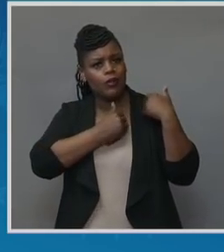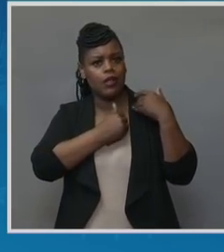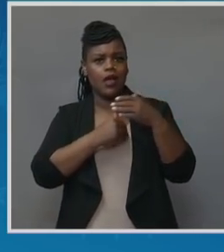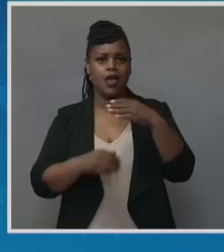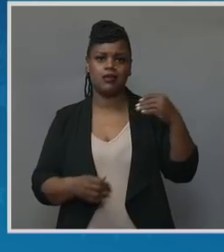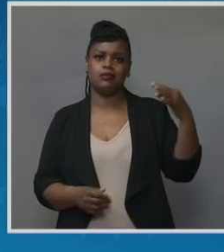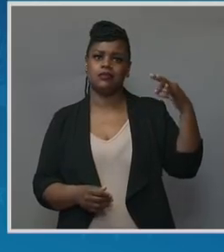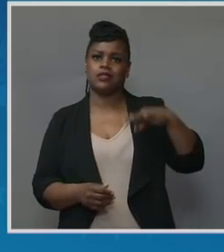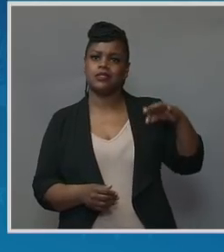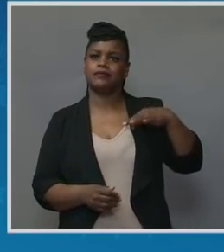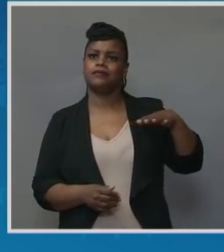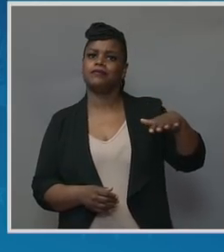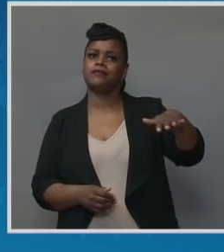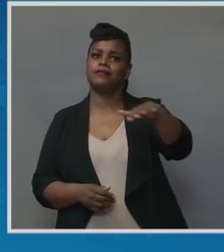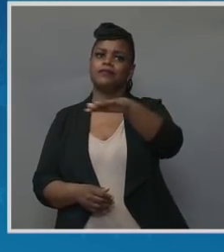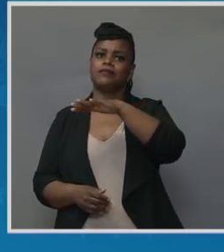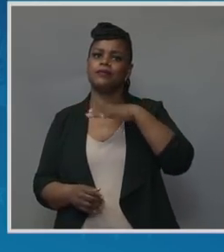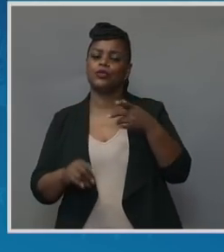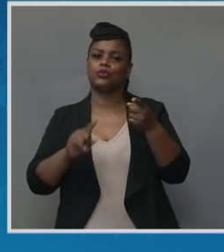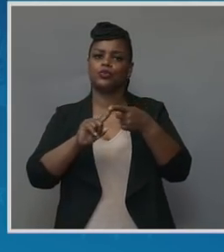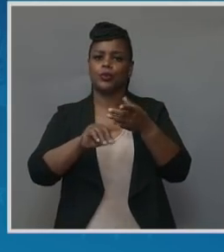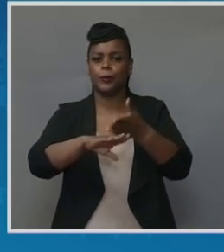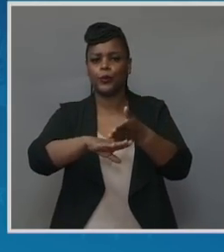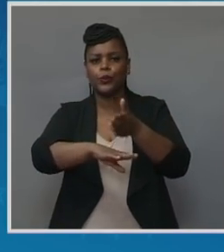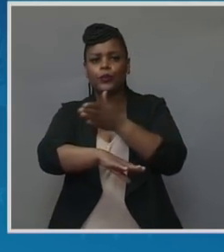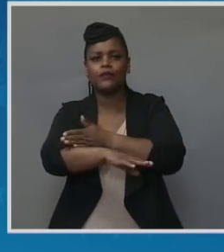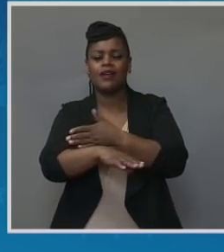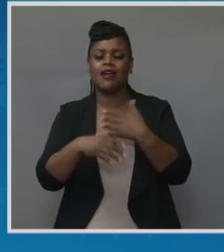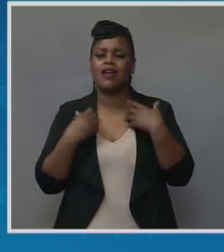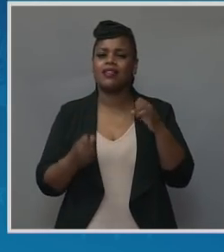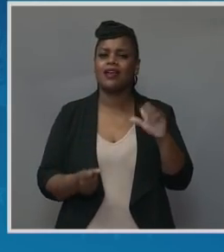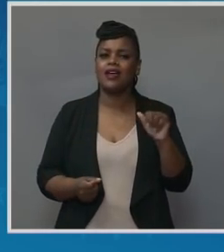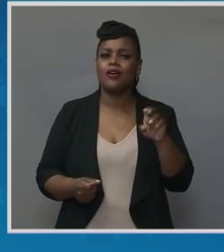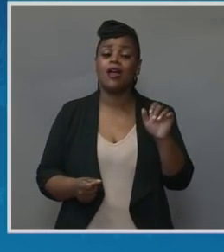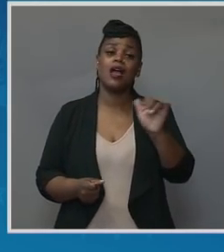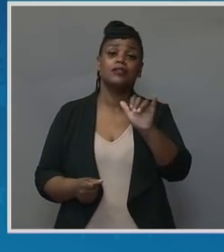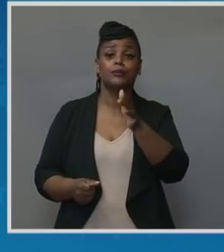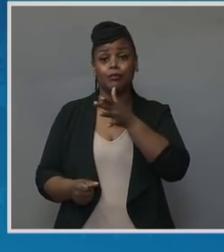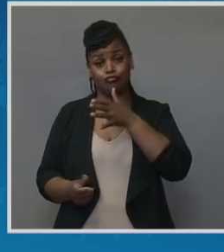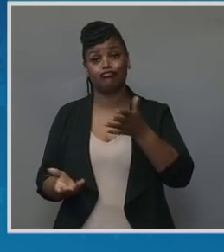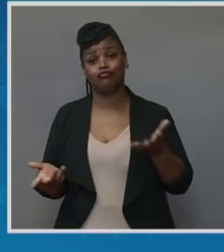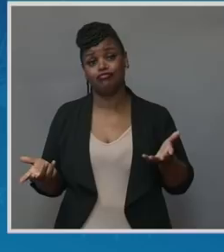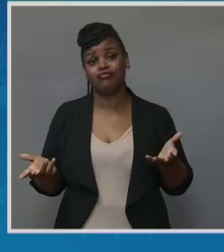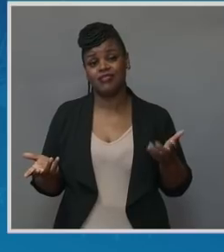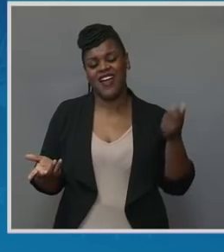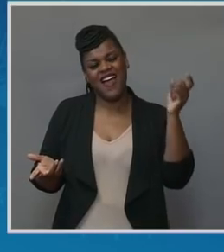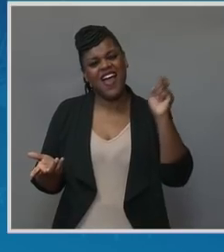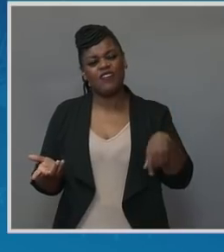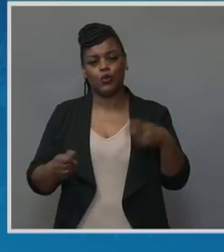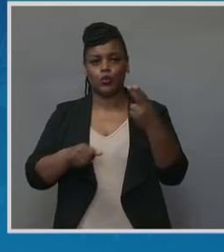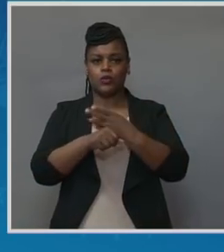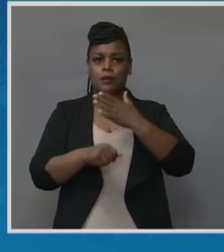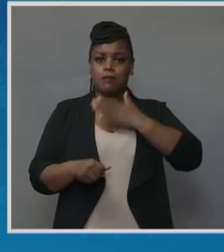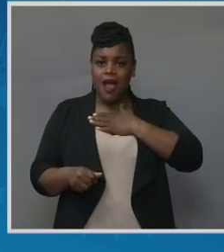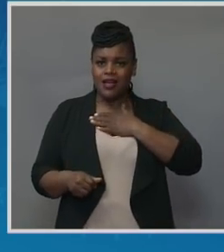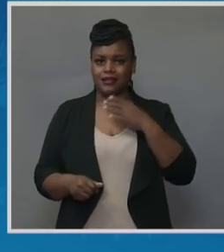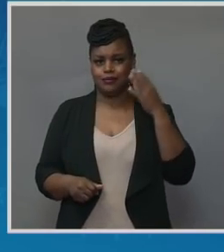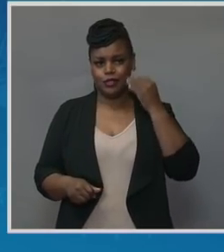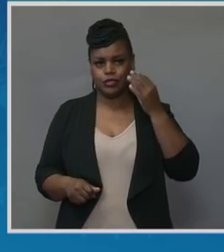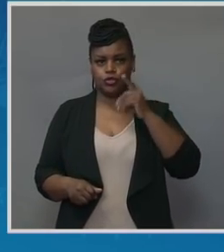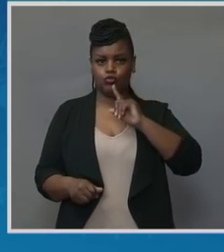standards of care. As a mother, I can't help but use my experience to fuel change to support others.